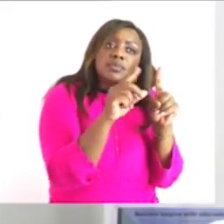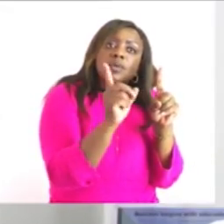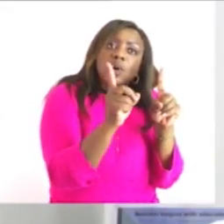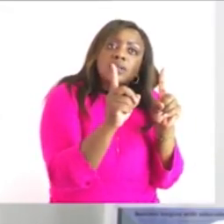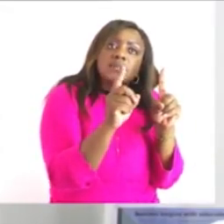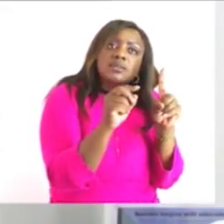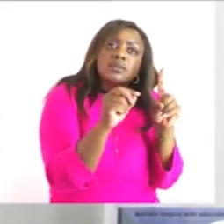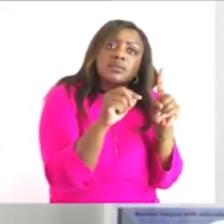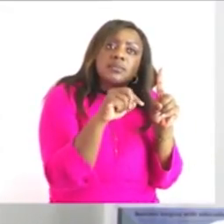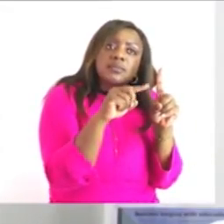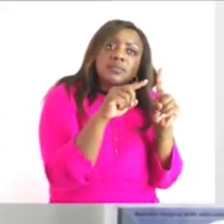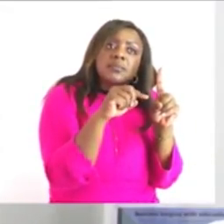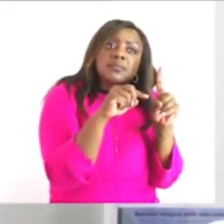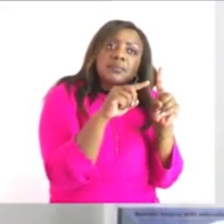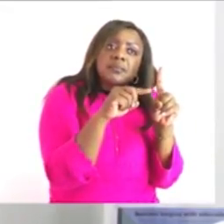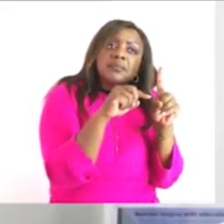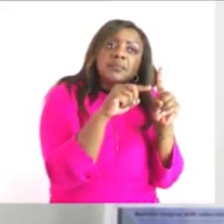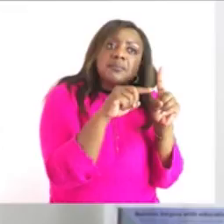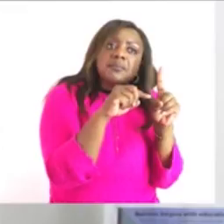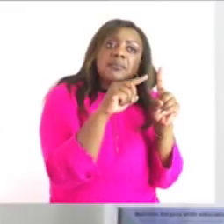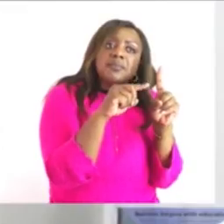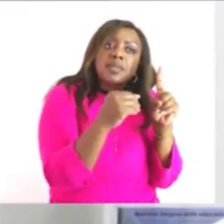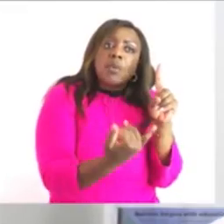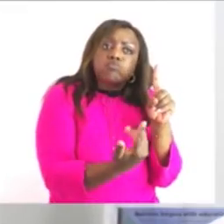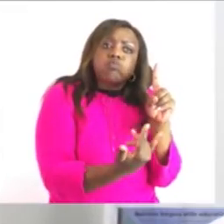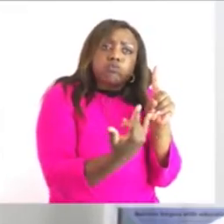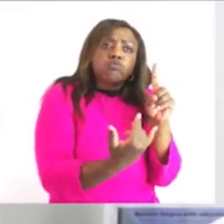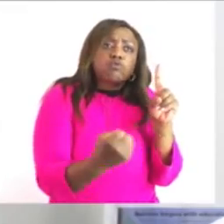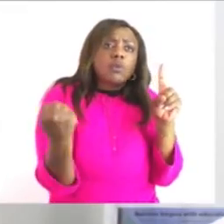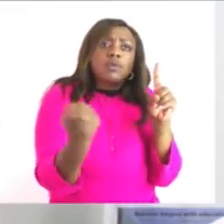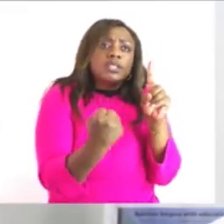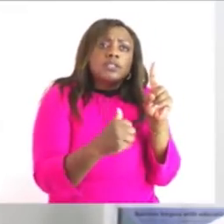so it's moving still now the water is boiling now